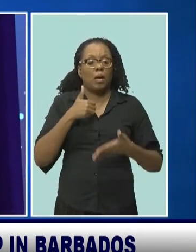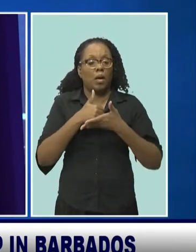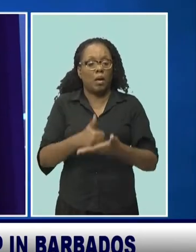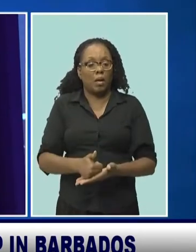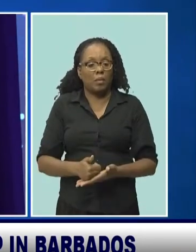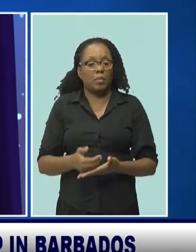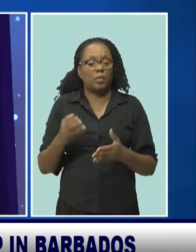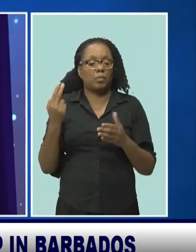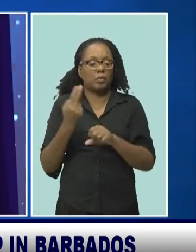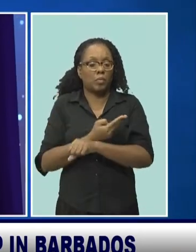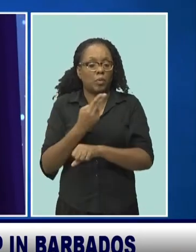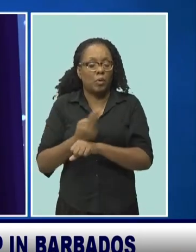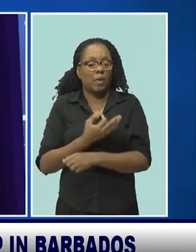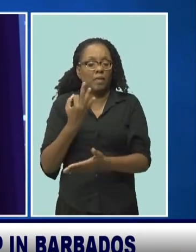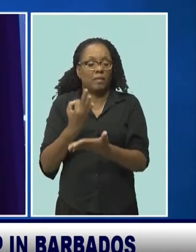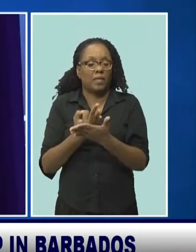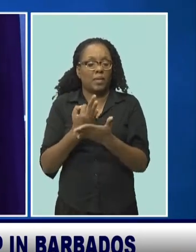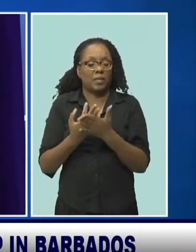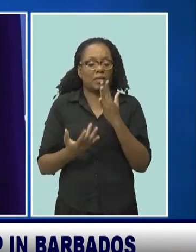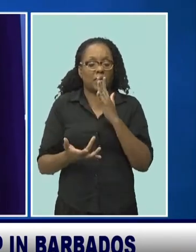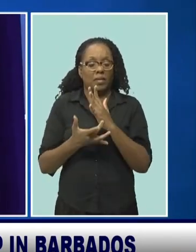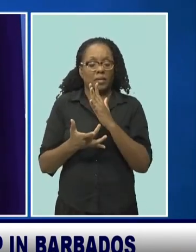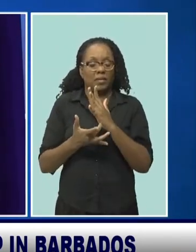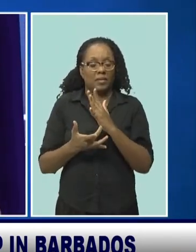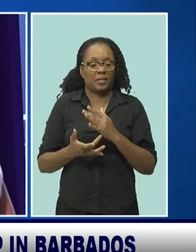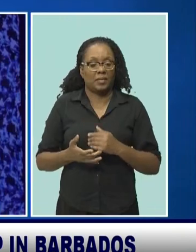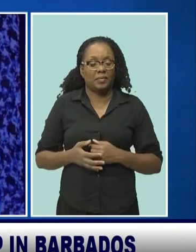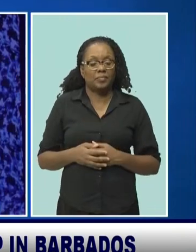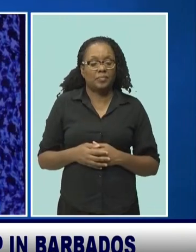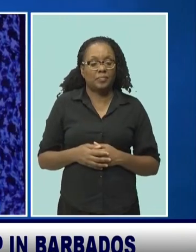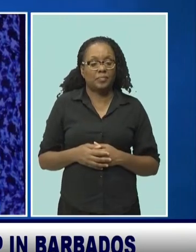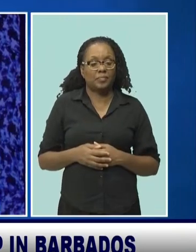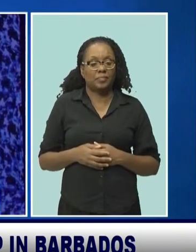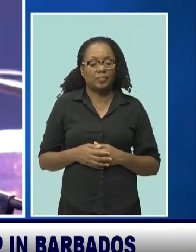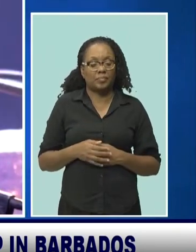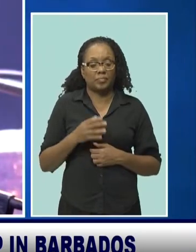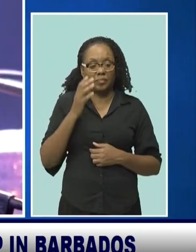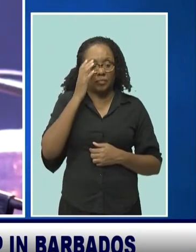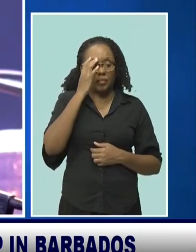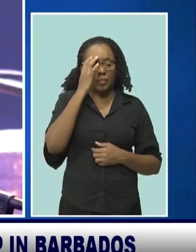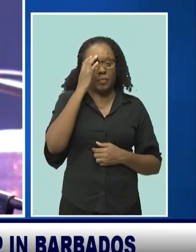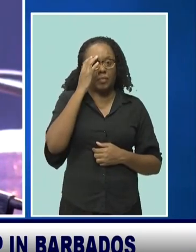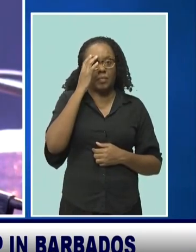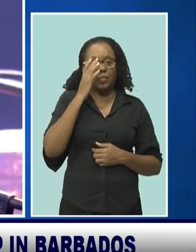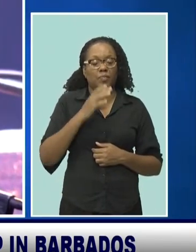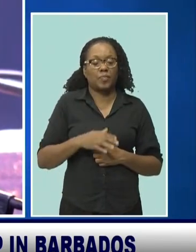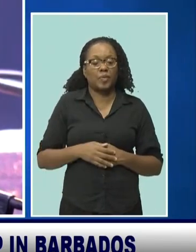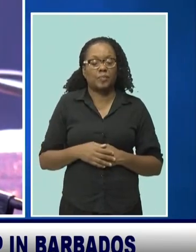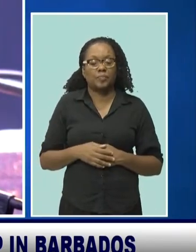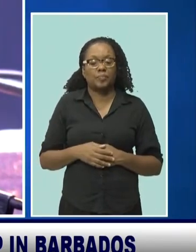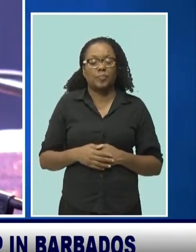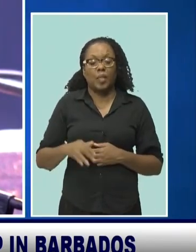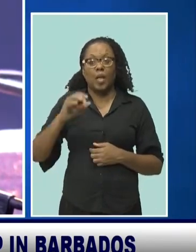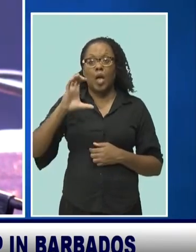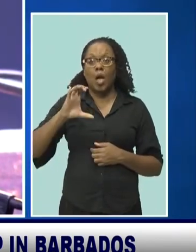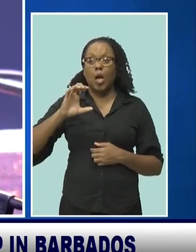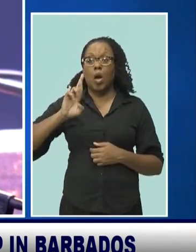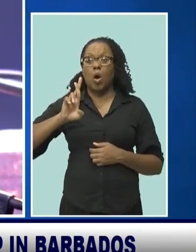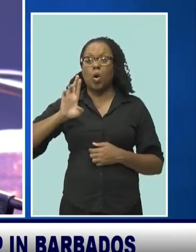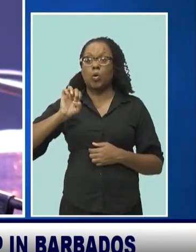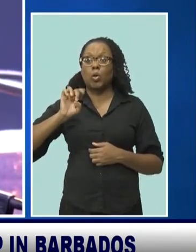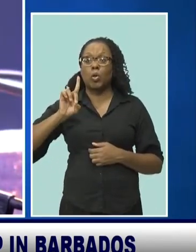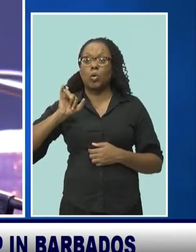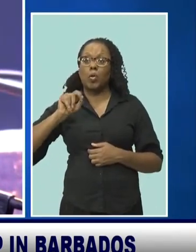local importers and exporters using financial technology. The export credit agency will be a full-fledged